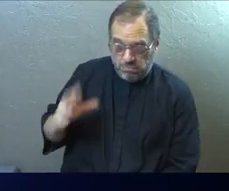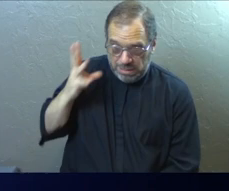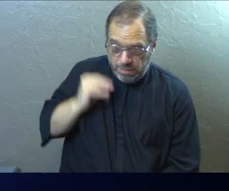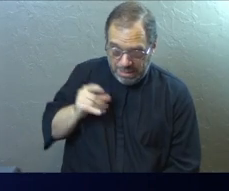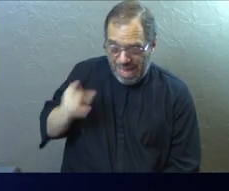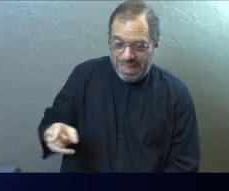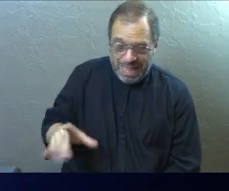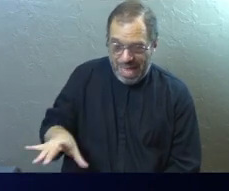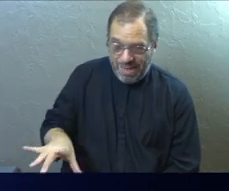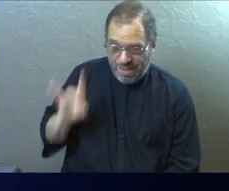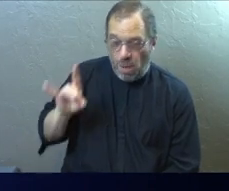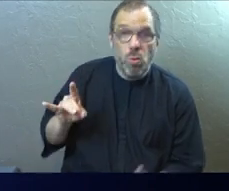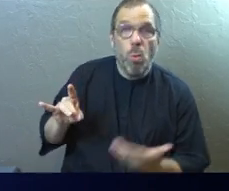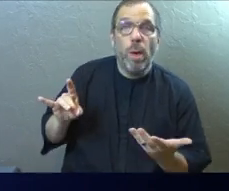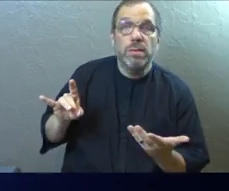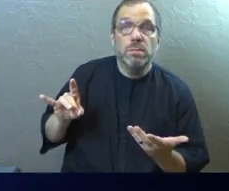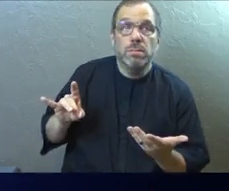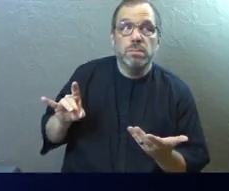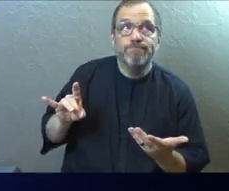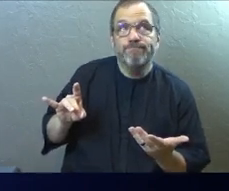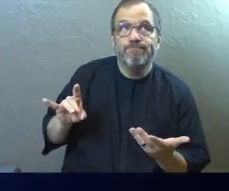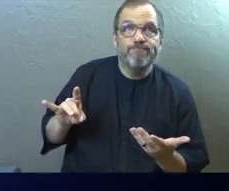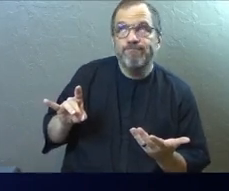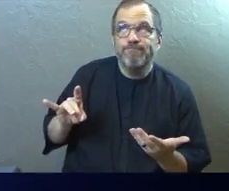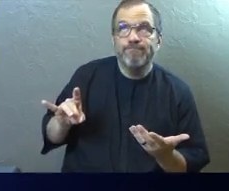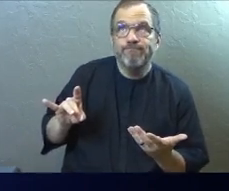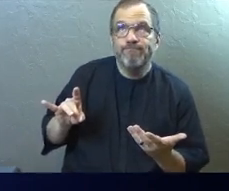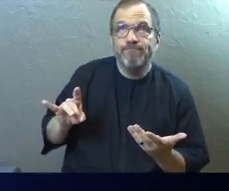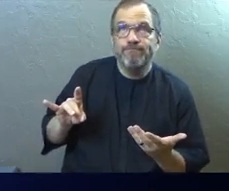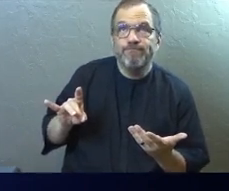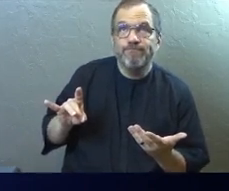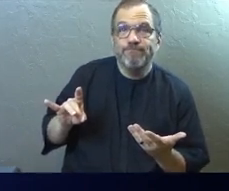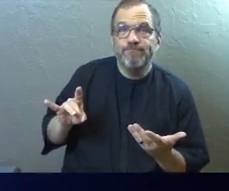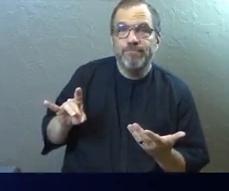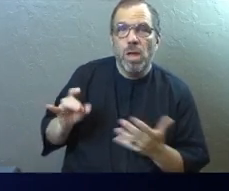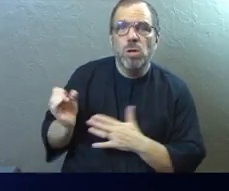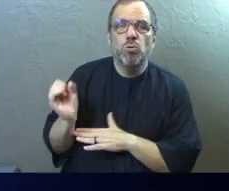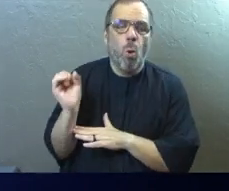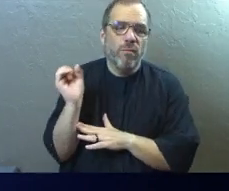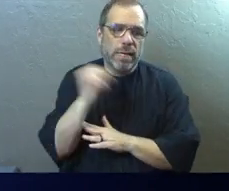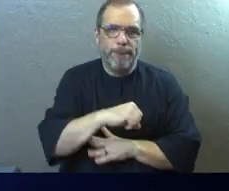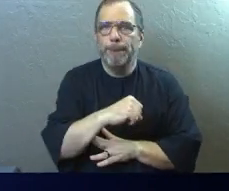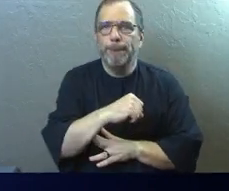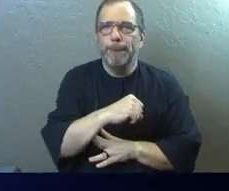they found a way to overcome.